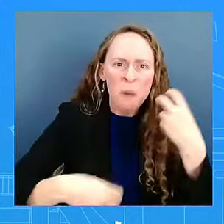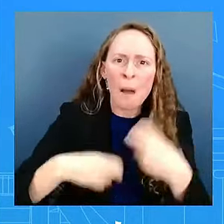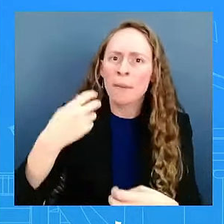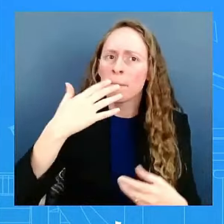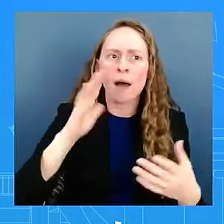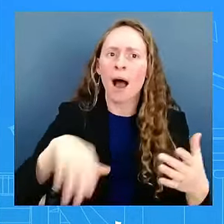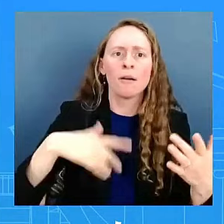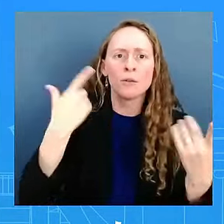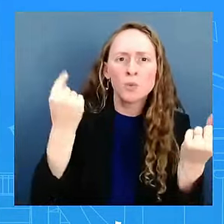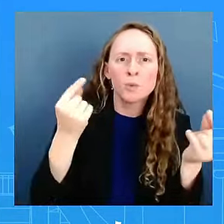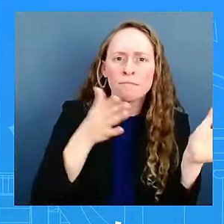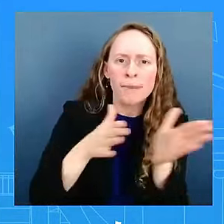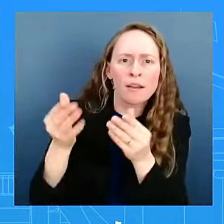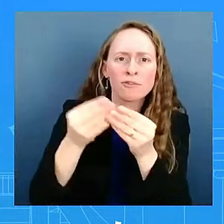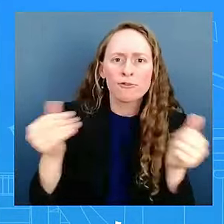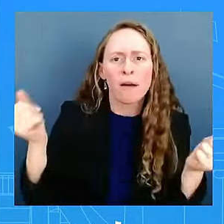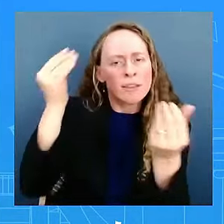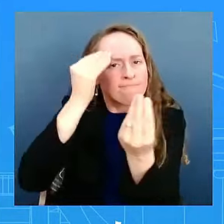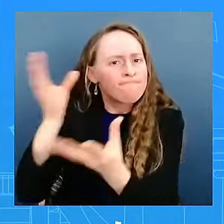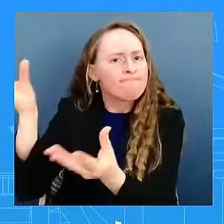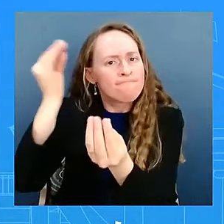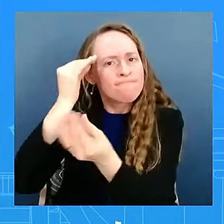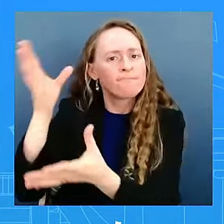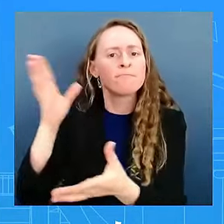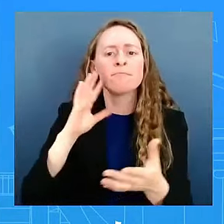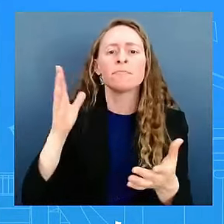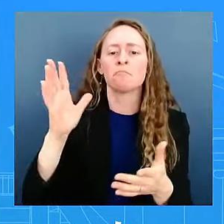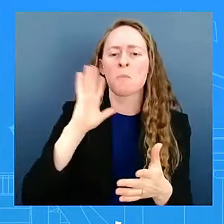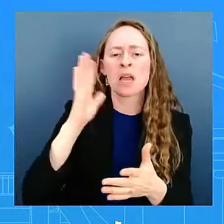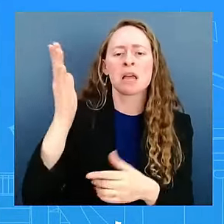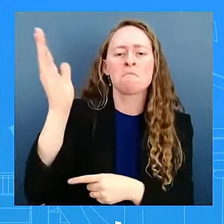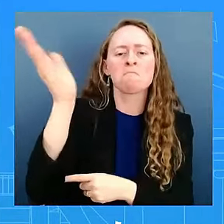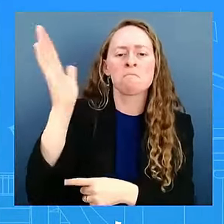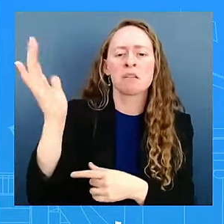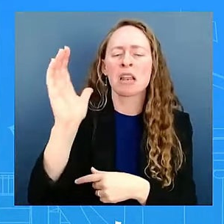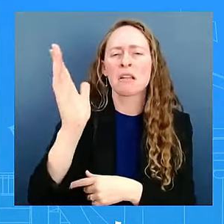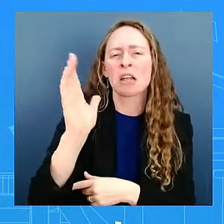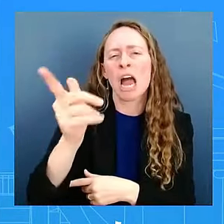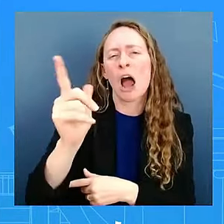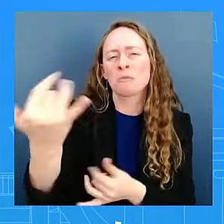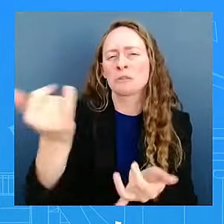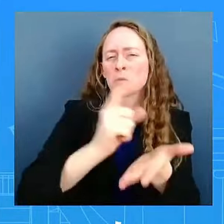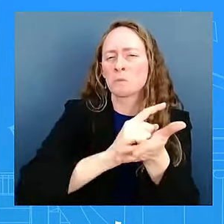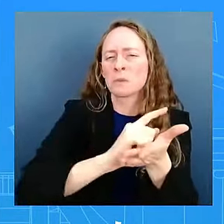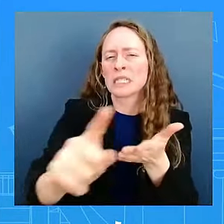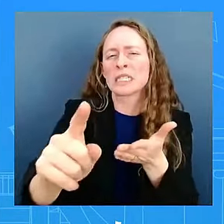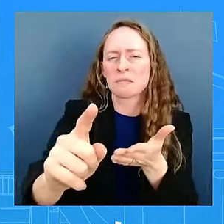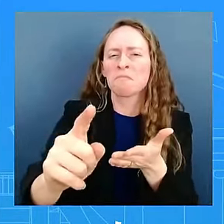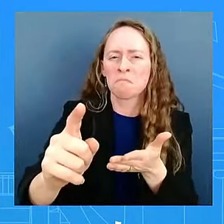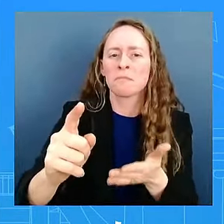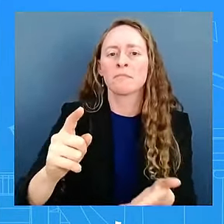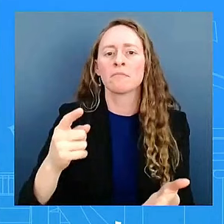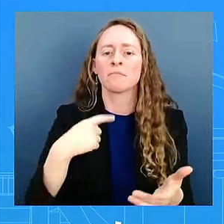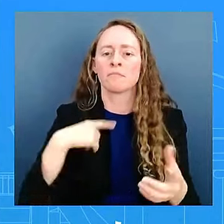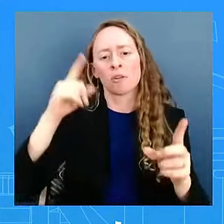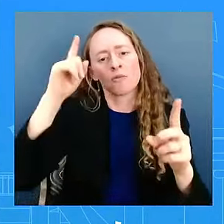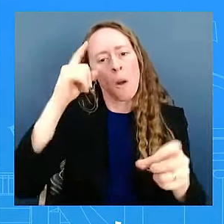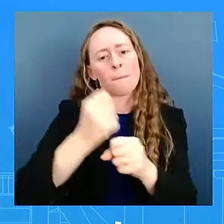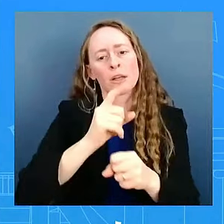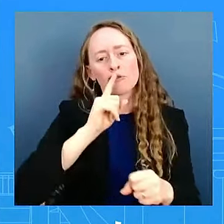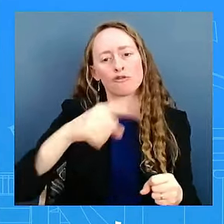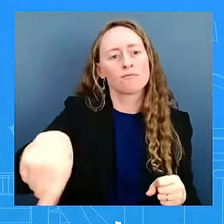he definitely wants to continue to have, to make sure you have access. He had a, you know, a little bit of a